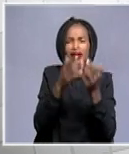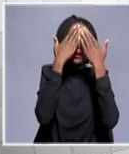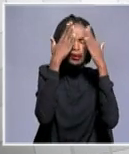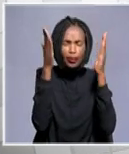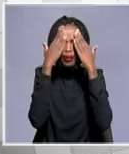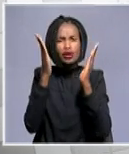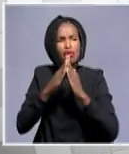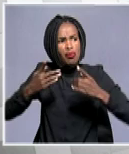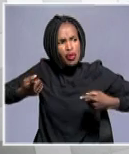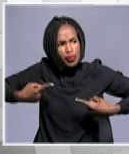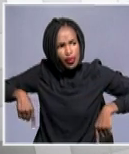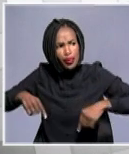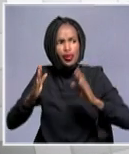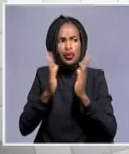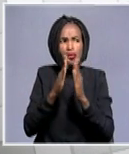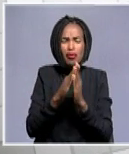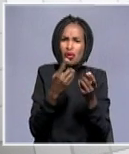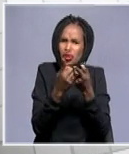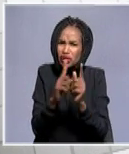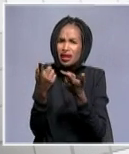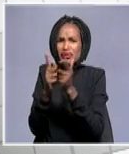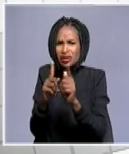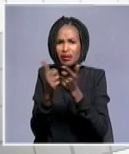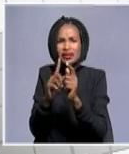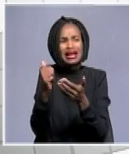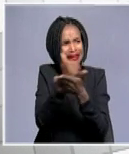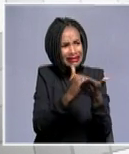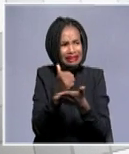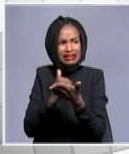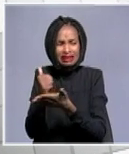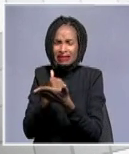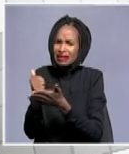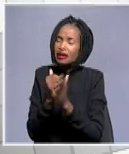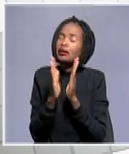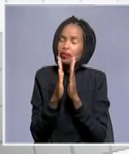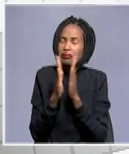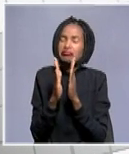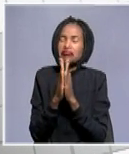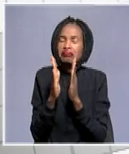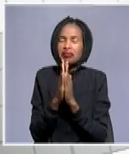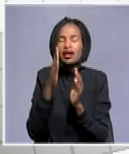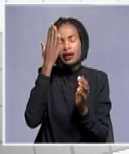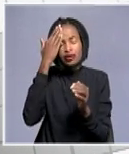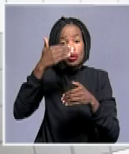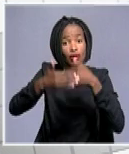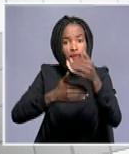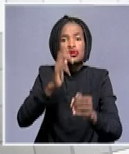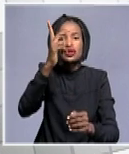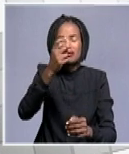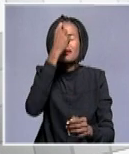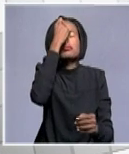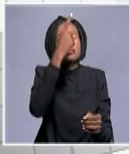their surroundings almost every Sunday. So it's something that I'm sure the message has been getting across. I